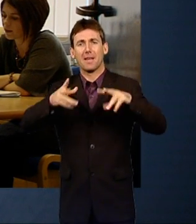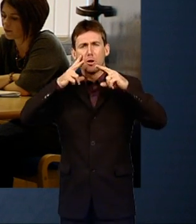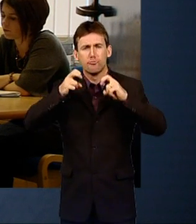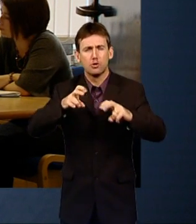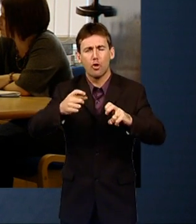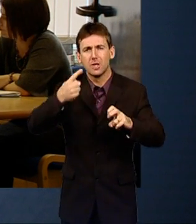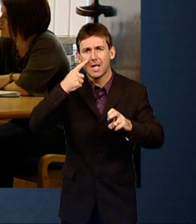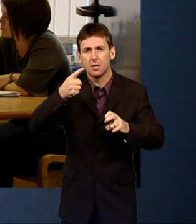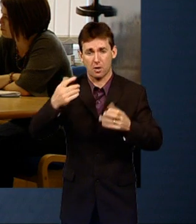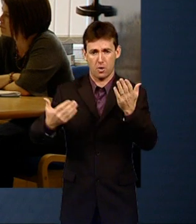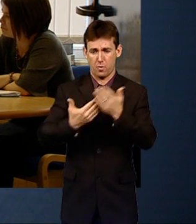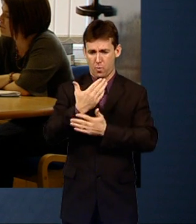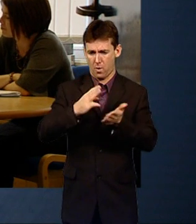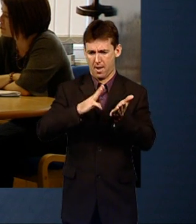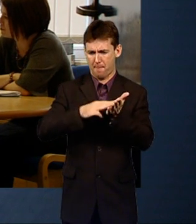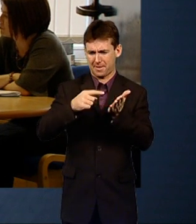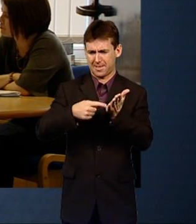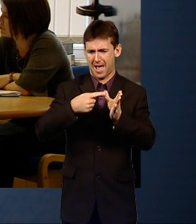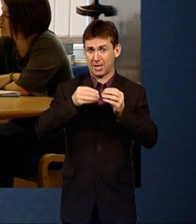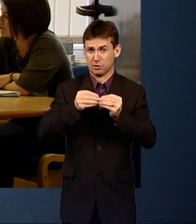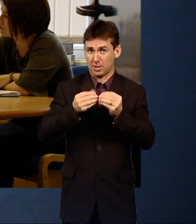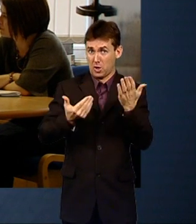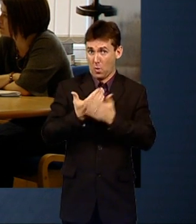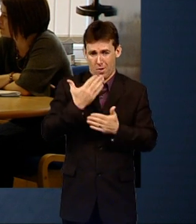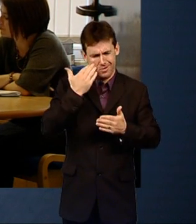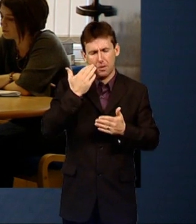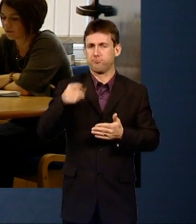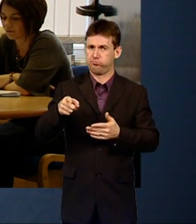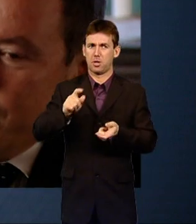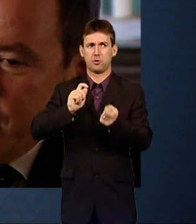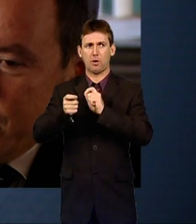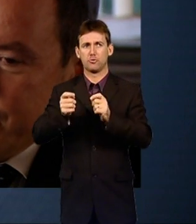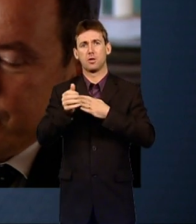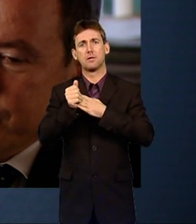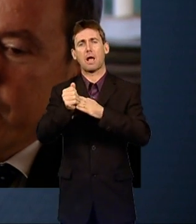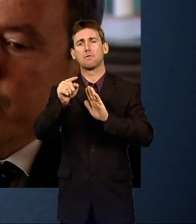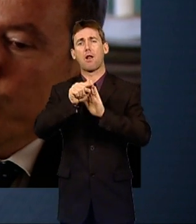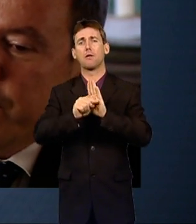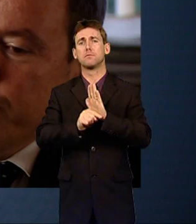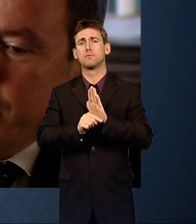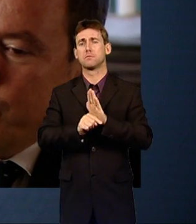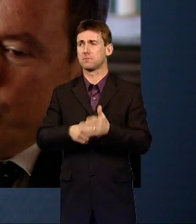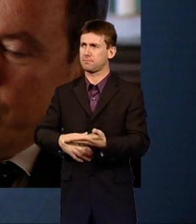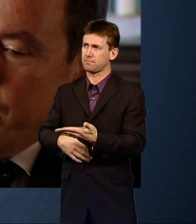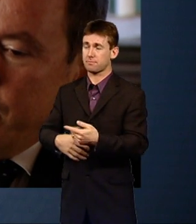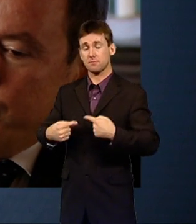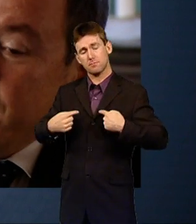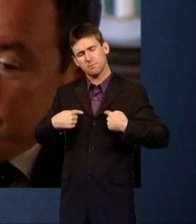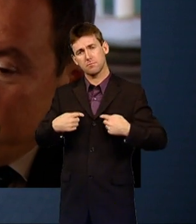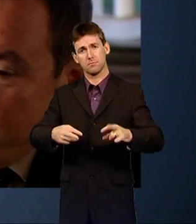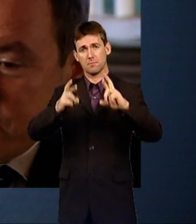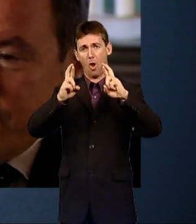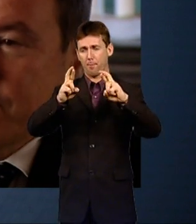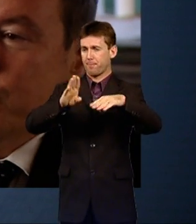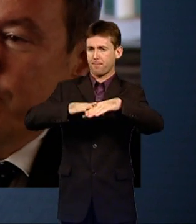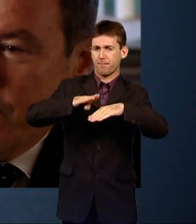the new MTA findings. I hope that we will be able to make recommendations that will give people, based